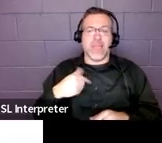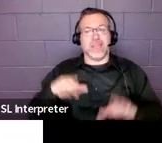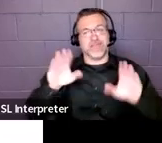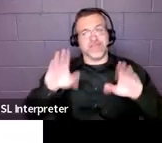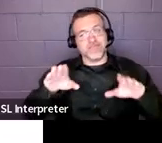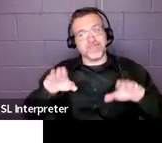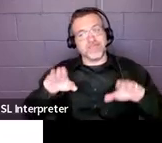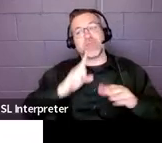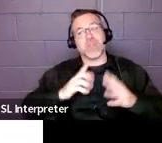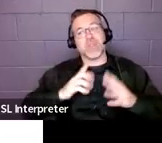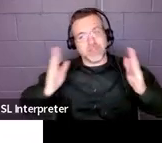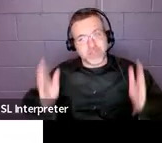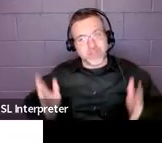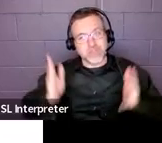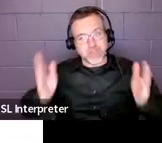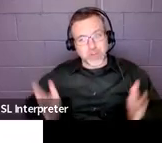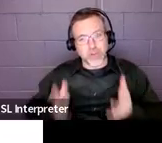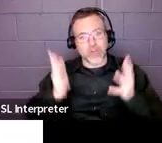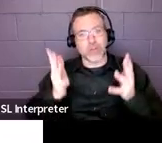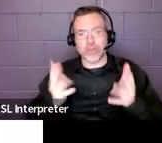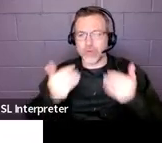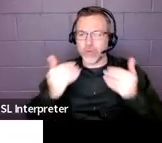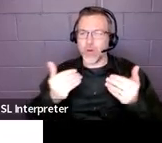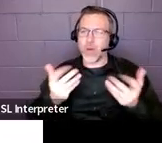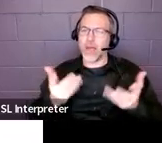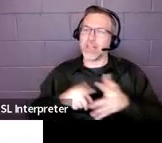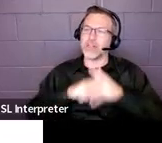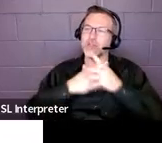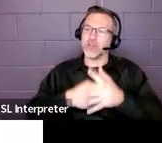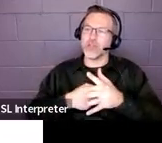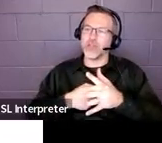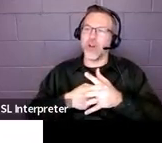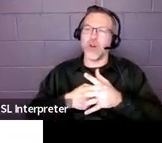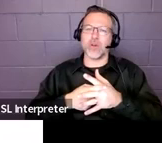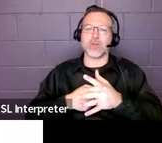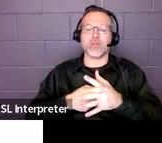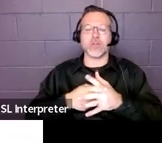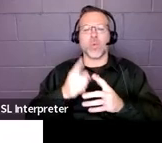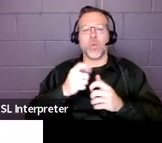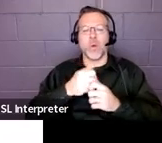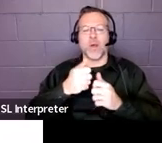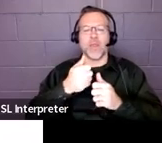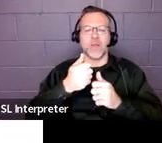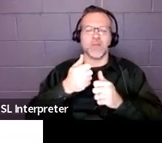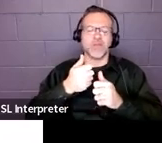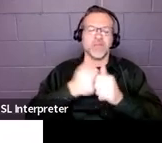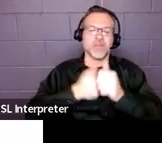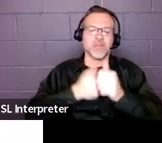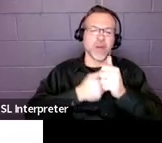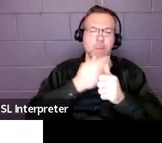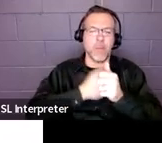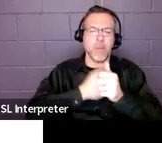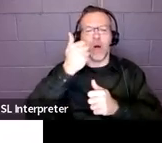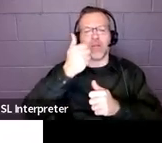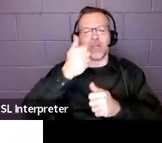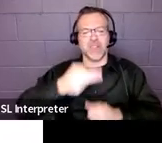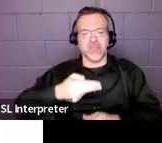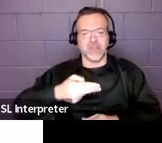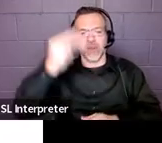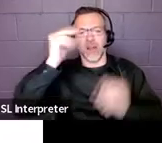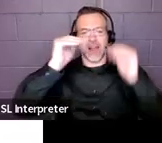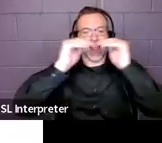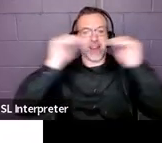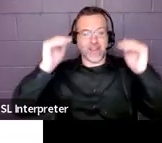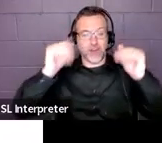assume competence. Start with the highest possible standard that you think that child could accomplish